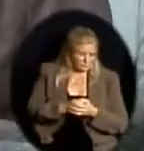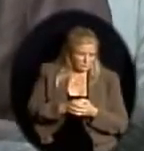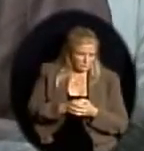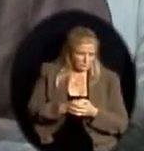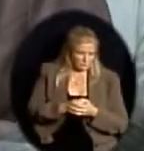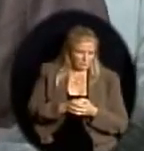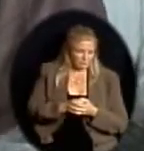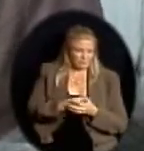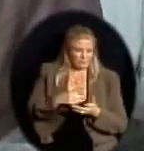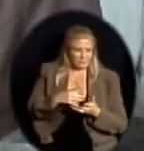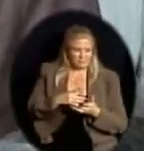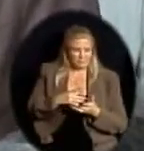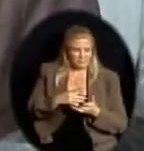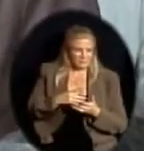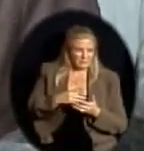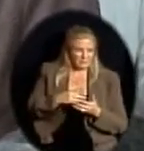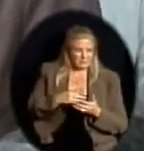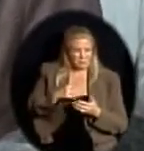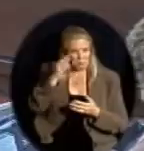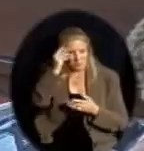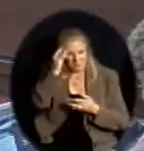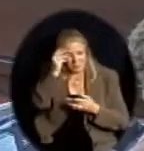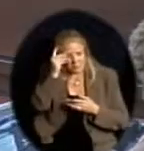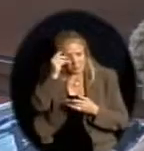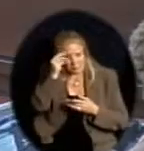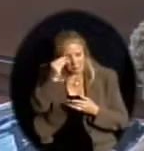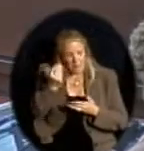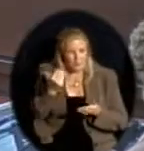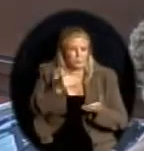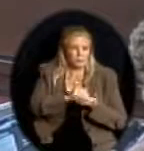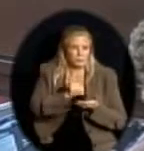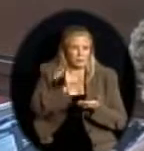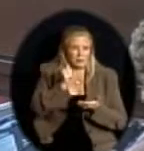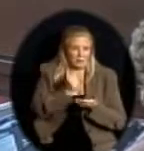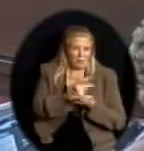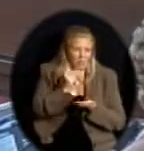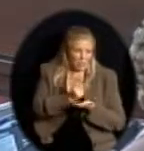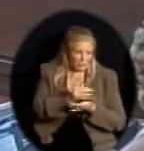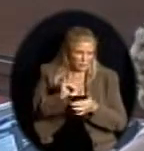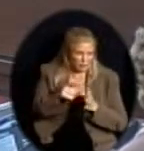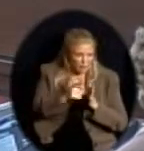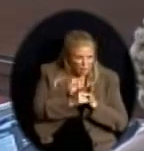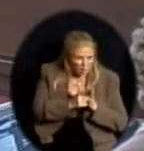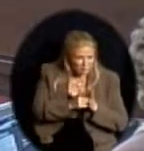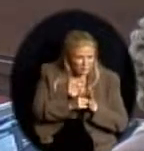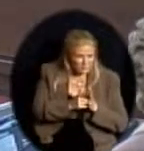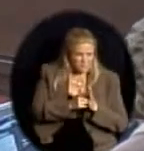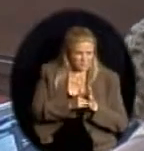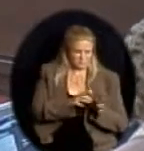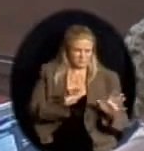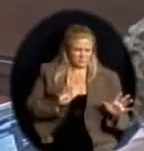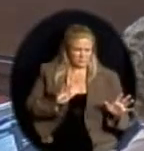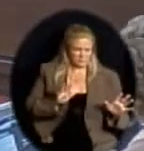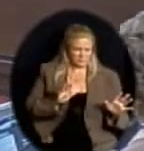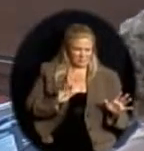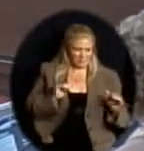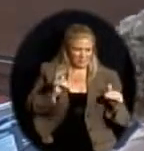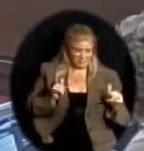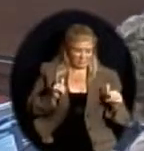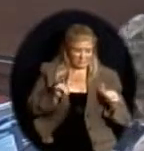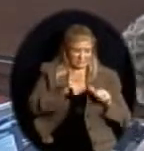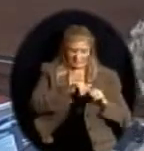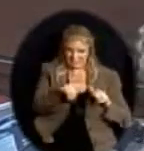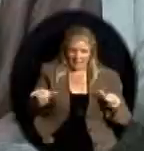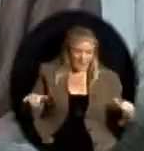at reauthorizing that law. This directive is, this standard is not from a federal mandate, is it? Yes,